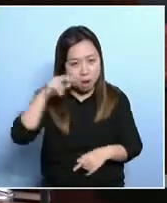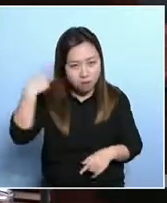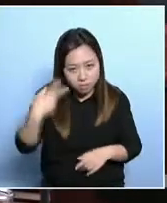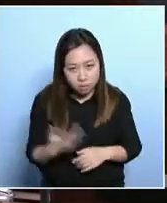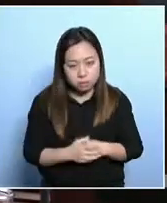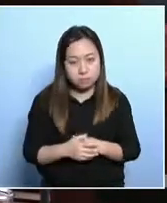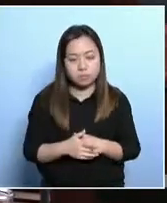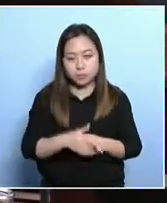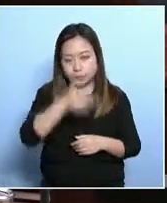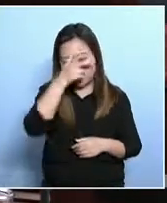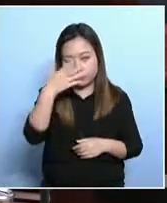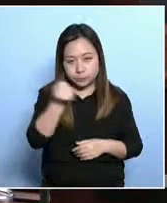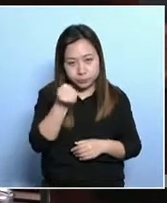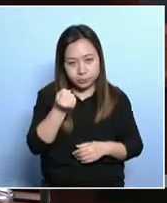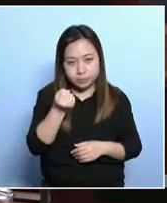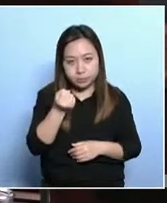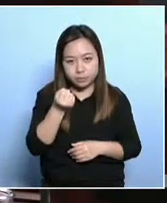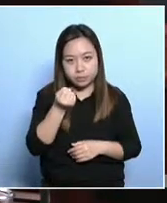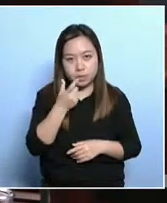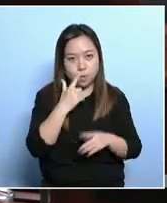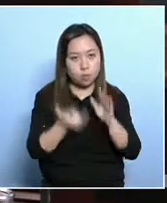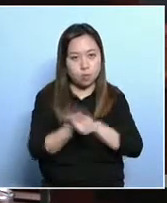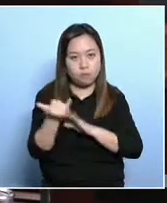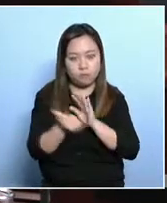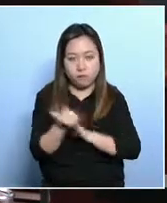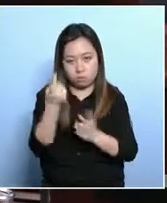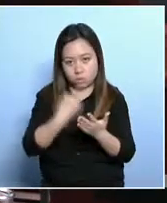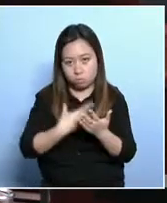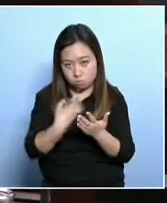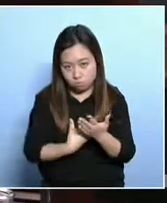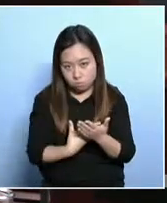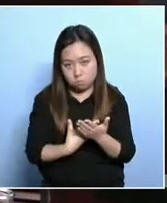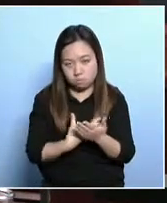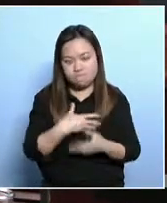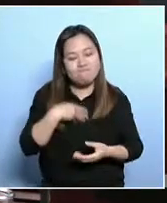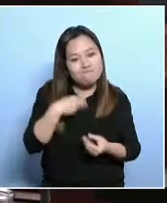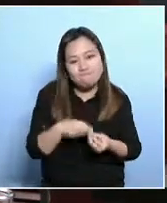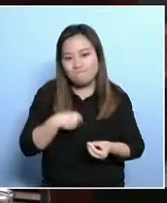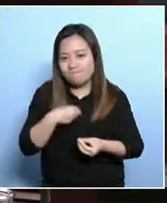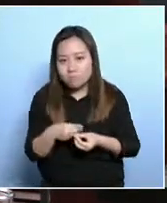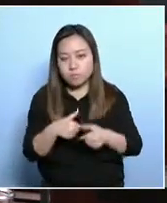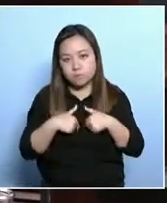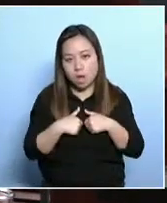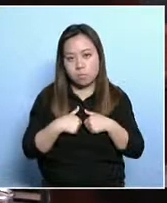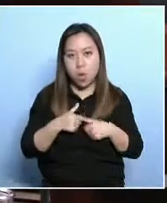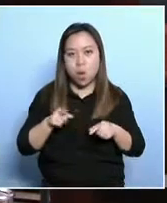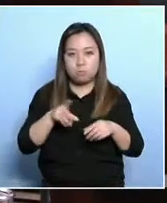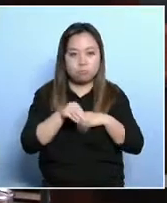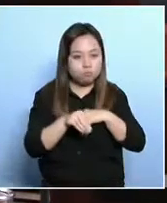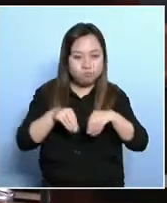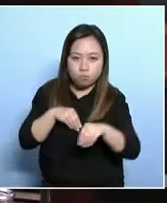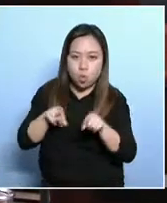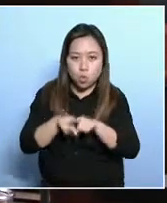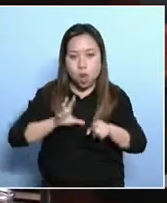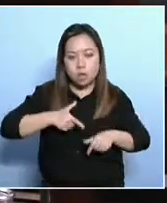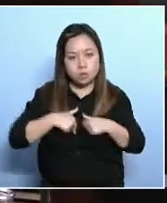eradicating poverty. Now, the CE says